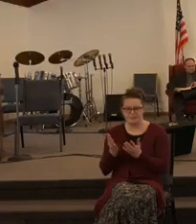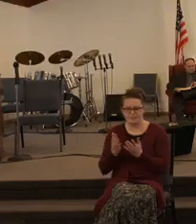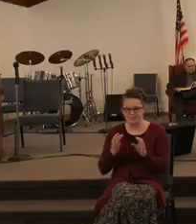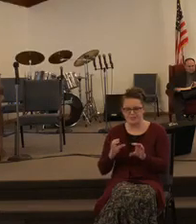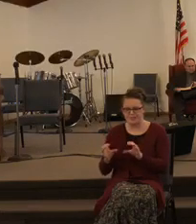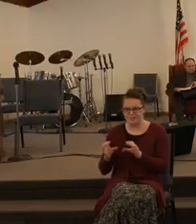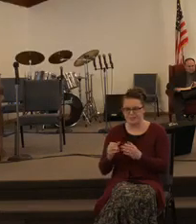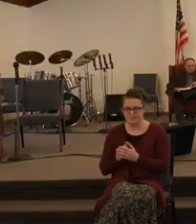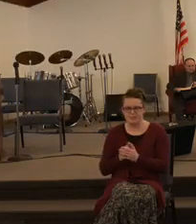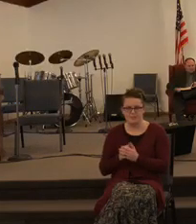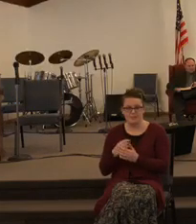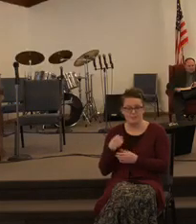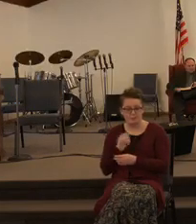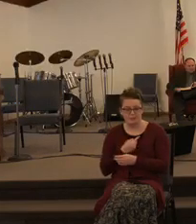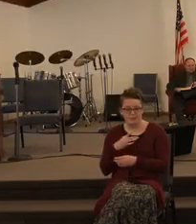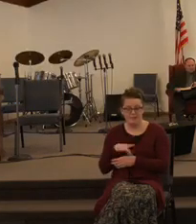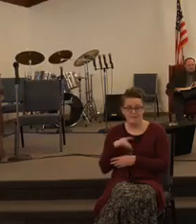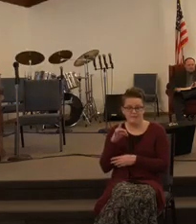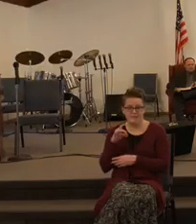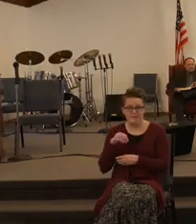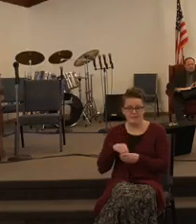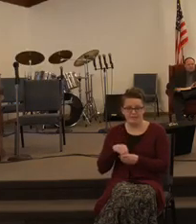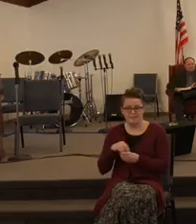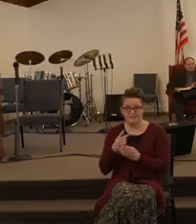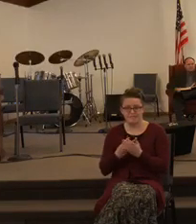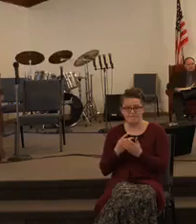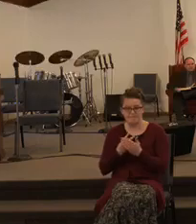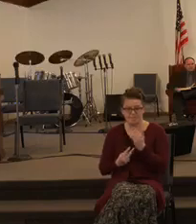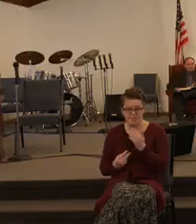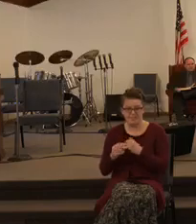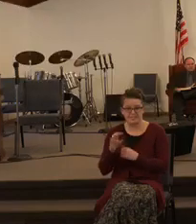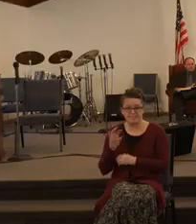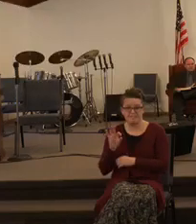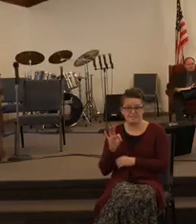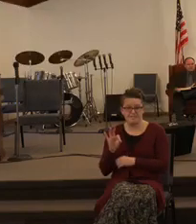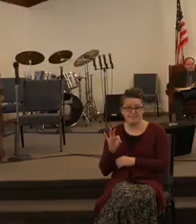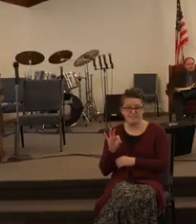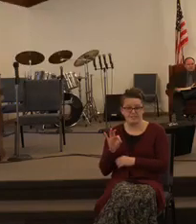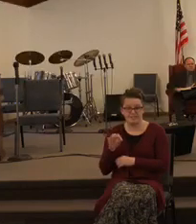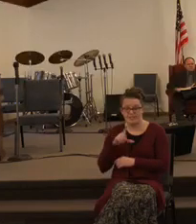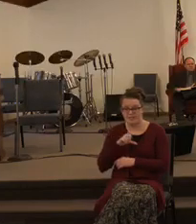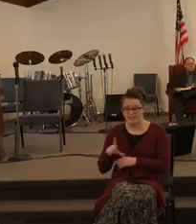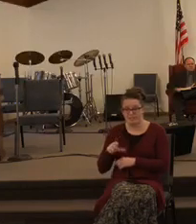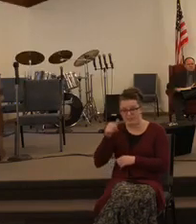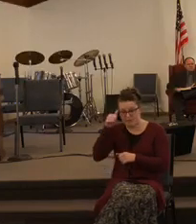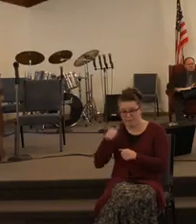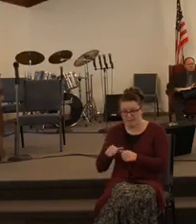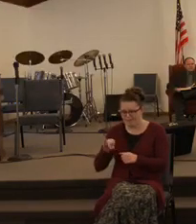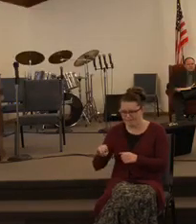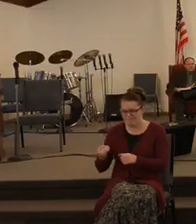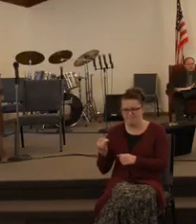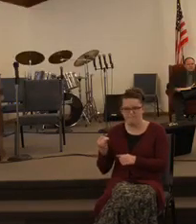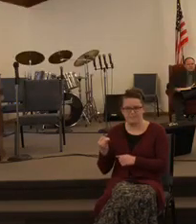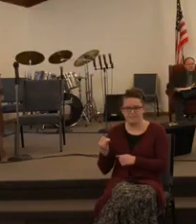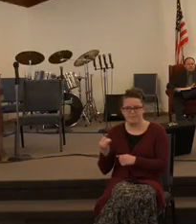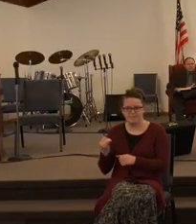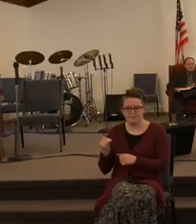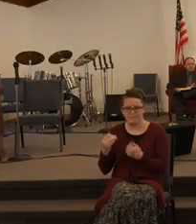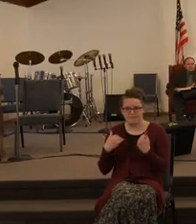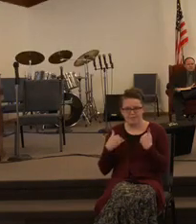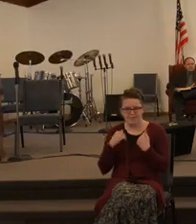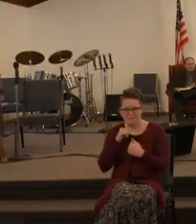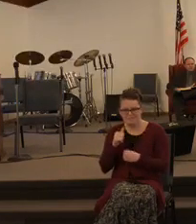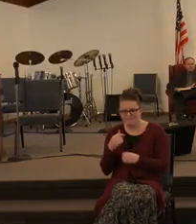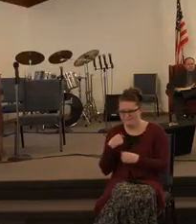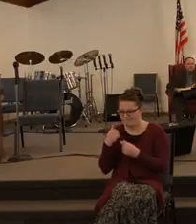verse number 9 that the Lord reminded him. He said, Have not I commanded thee? Be